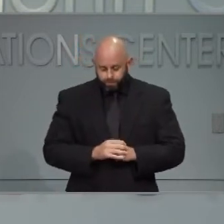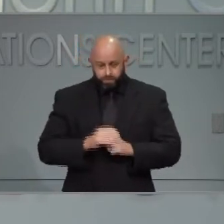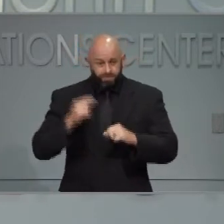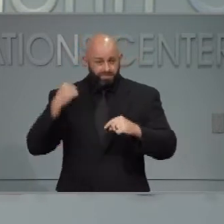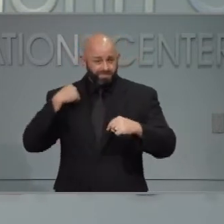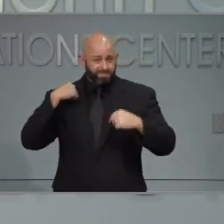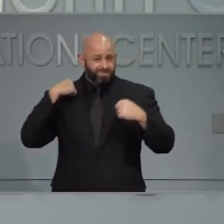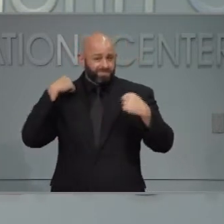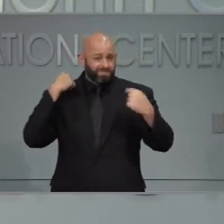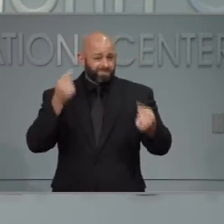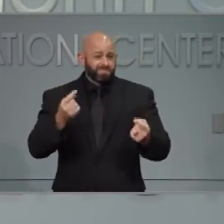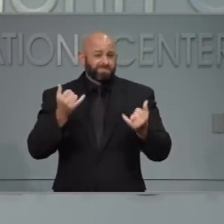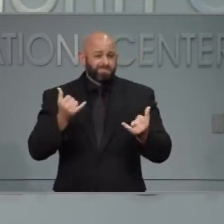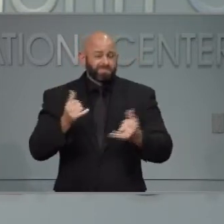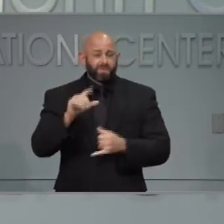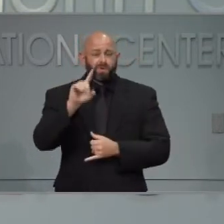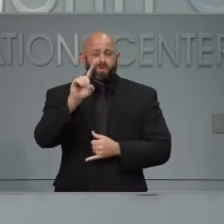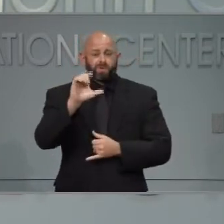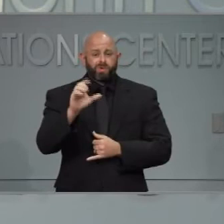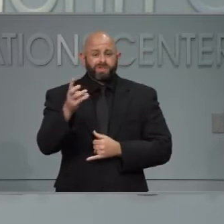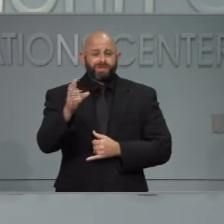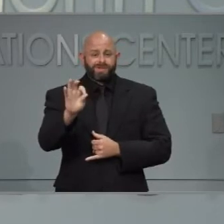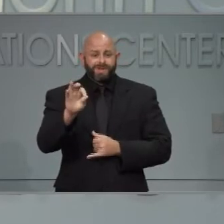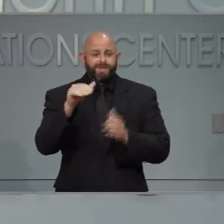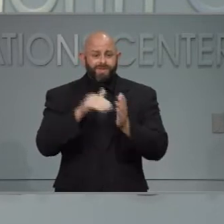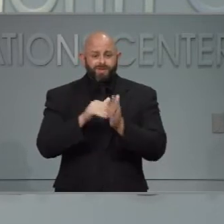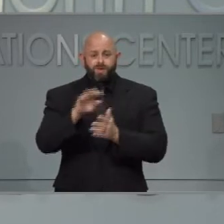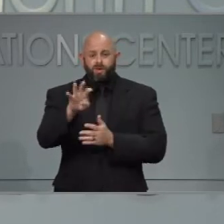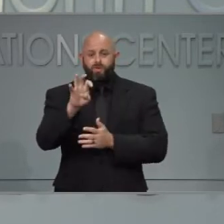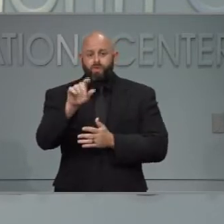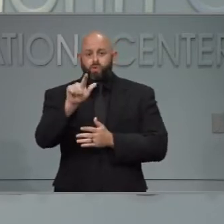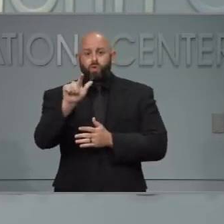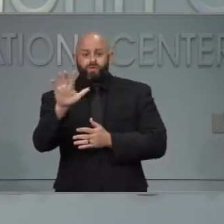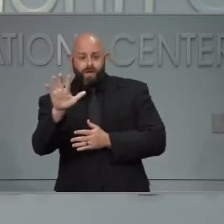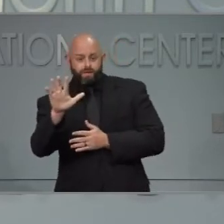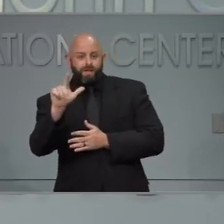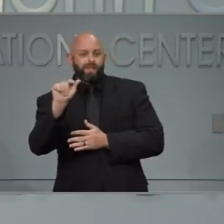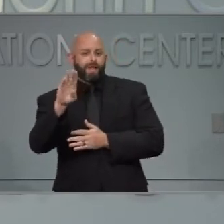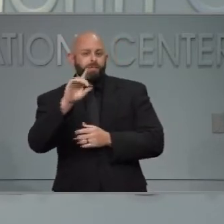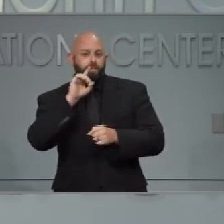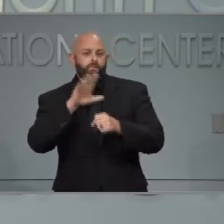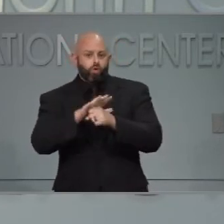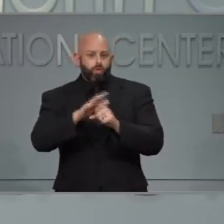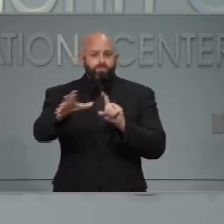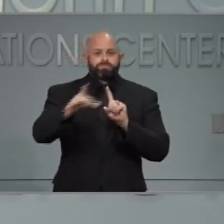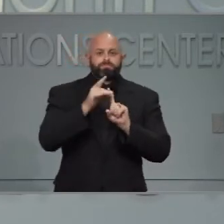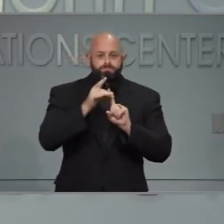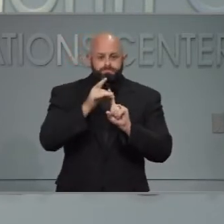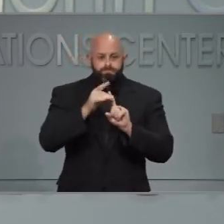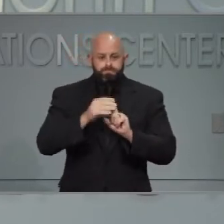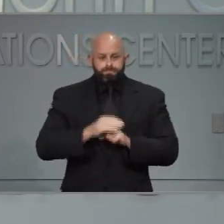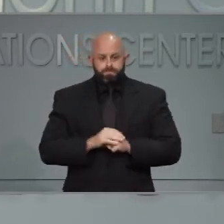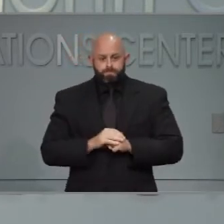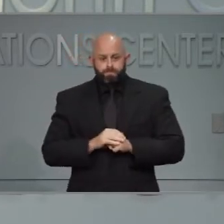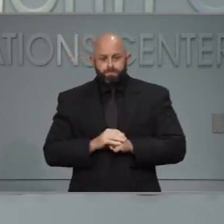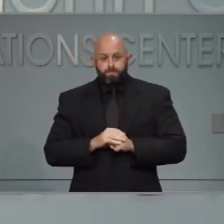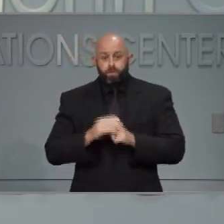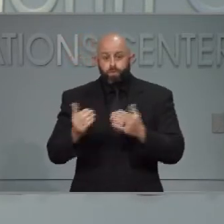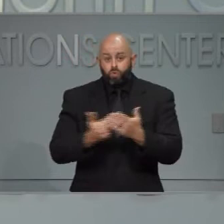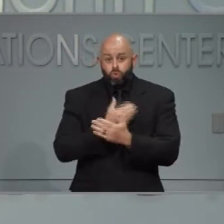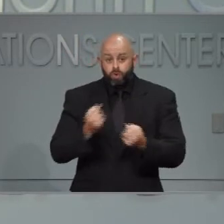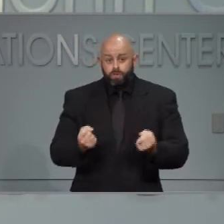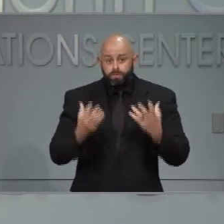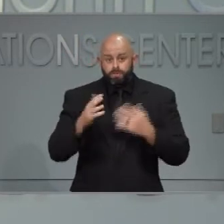169,425 lab confirmed cases, 2,111 new cases